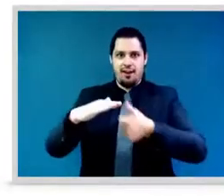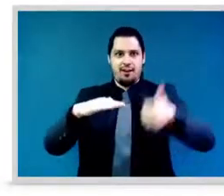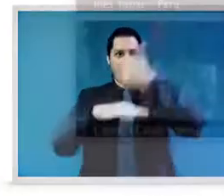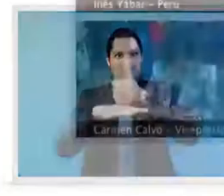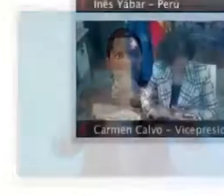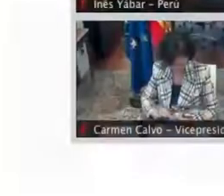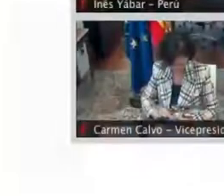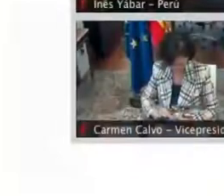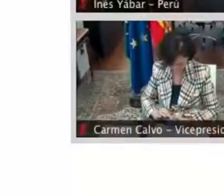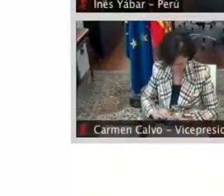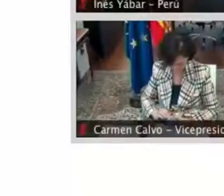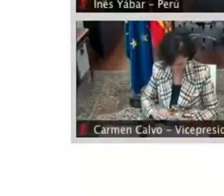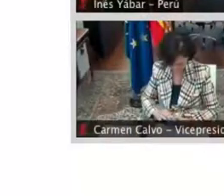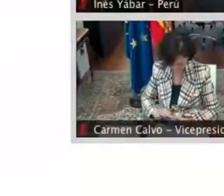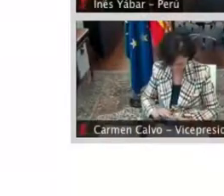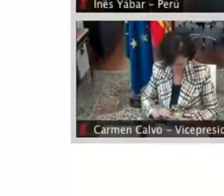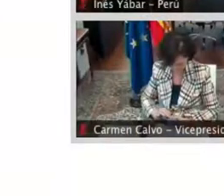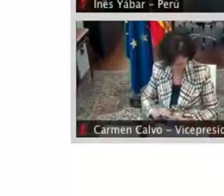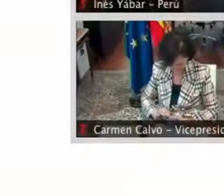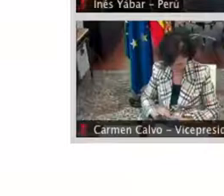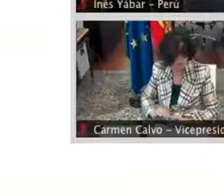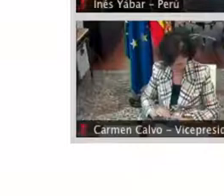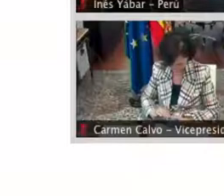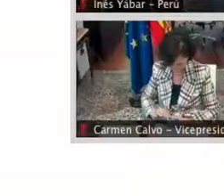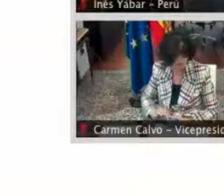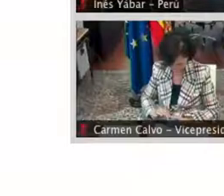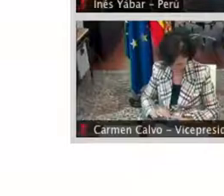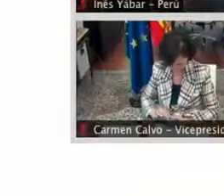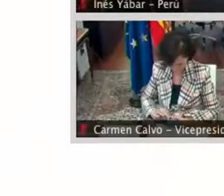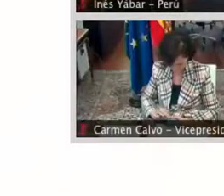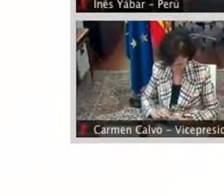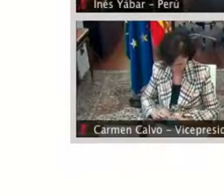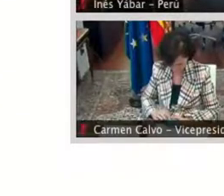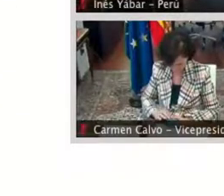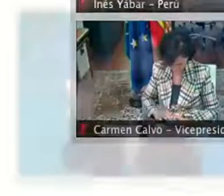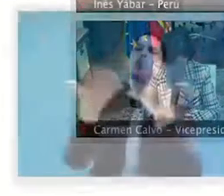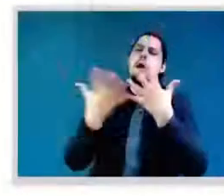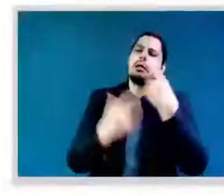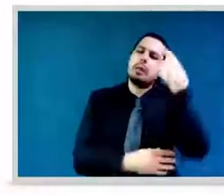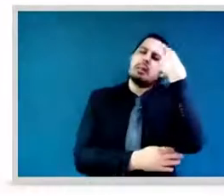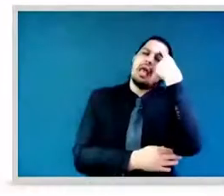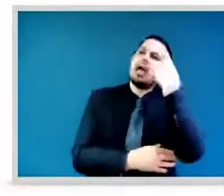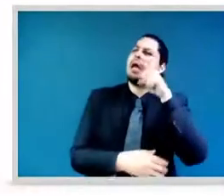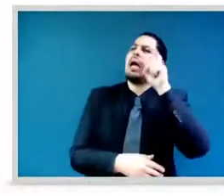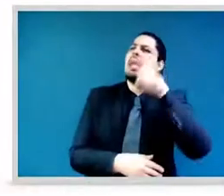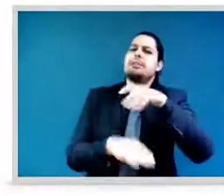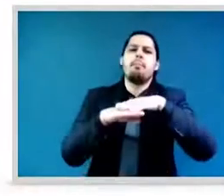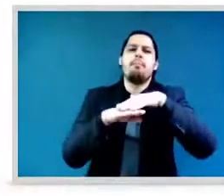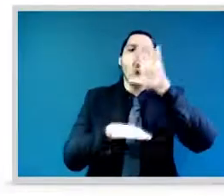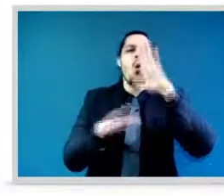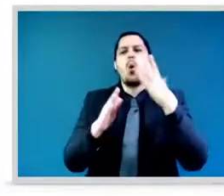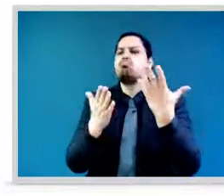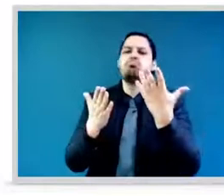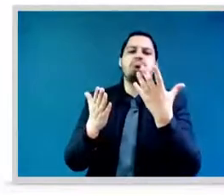Well, thank you very much. Let me express a little bit of a frustration that I'm sure will be